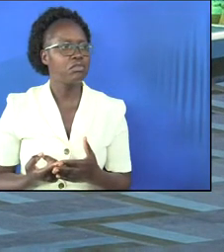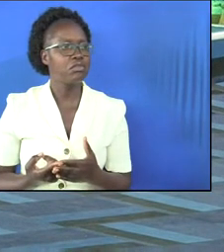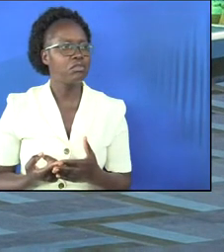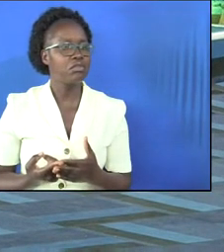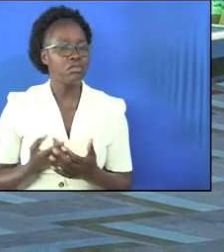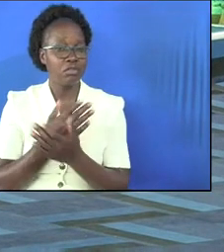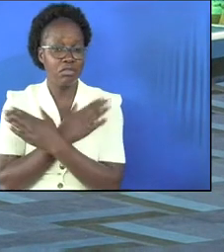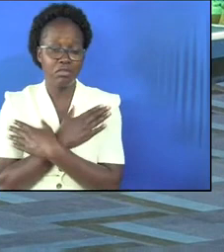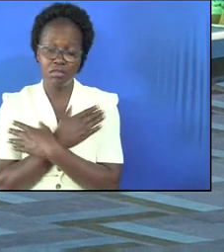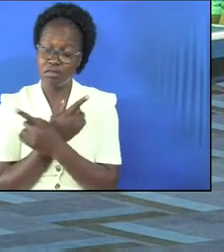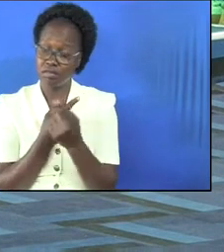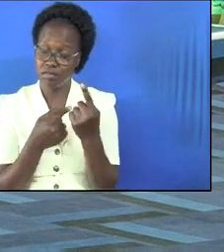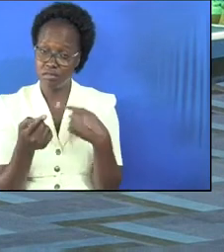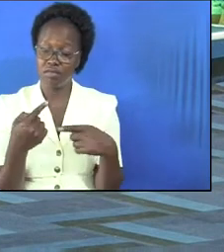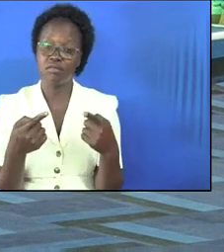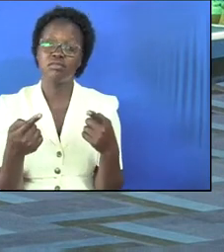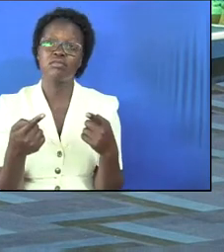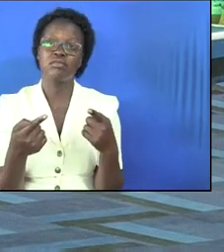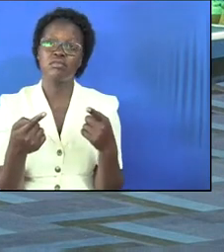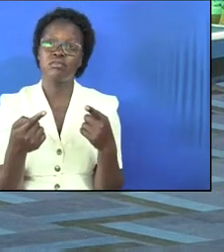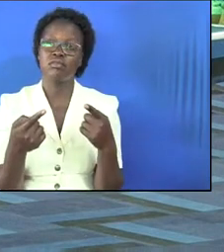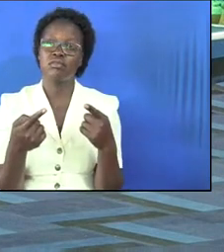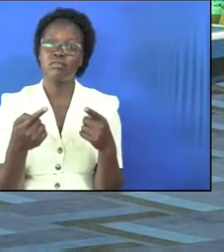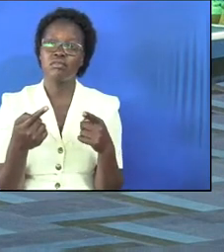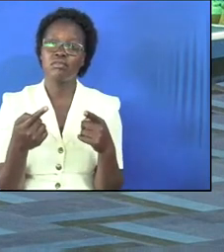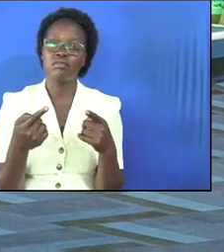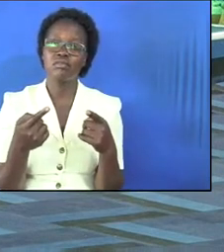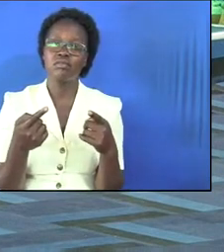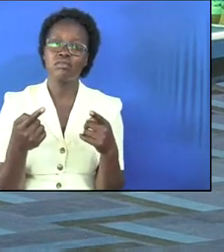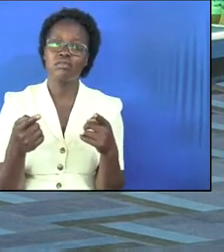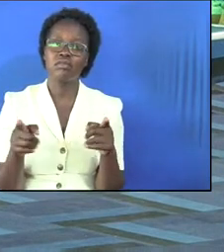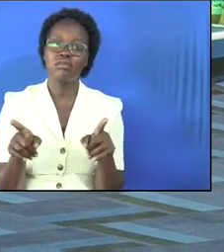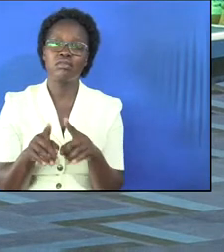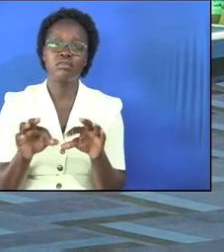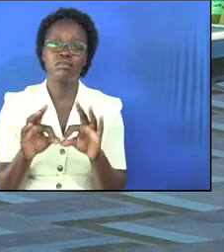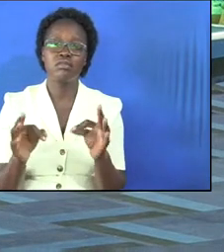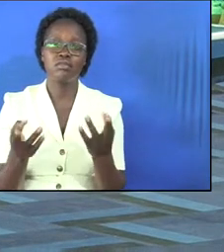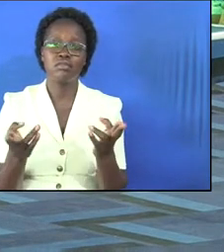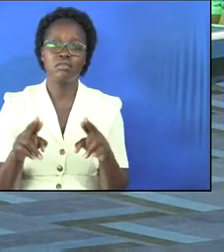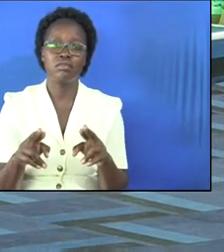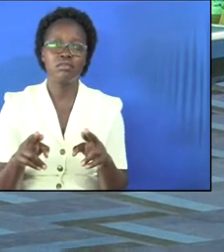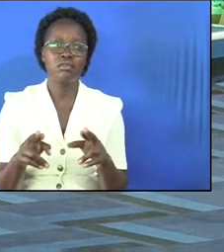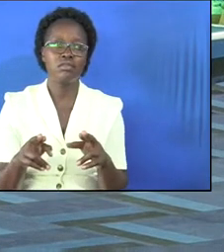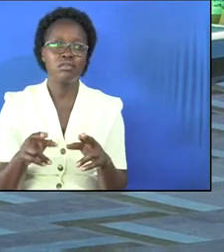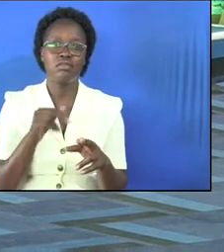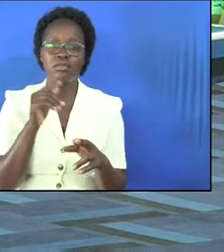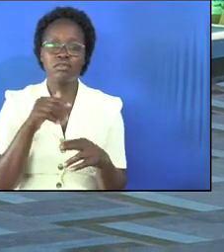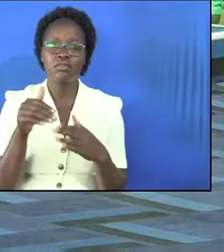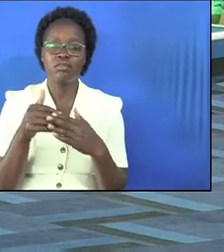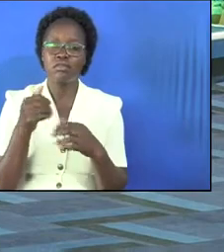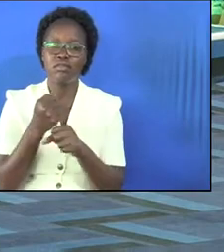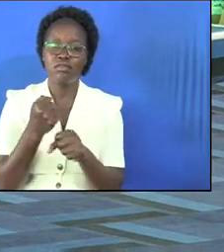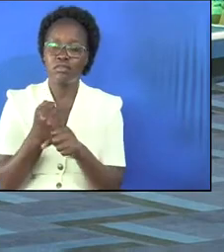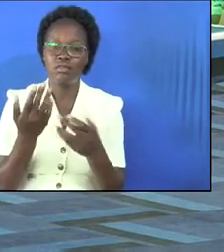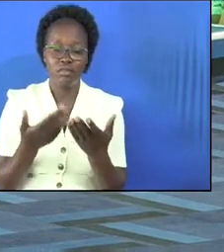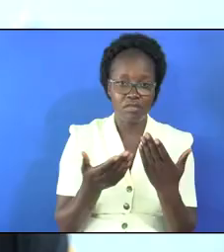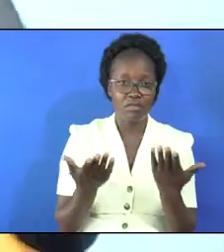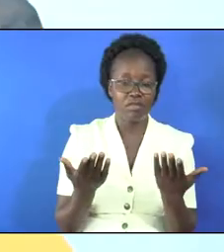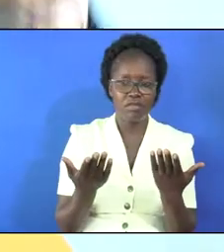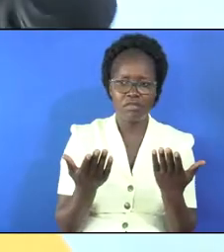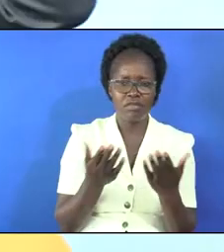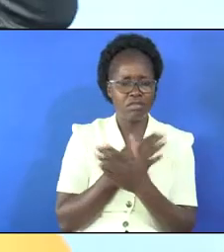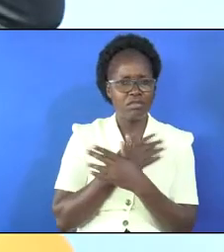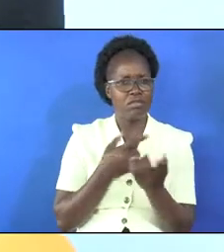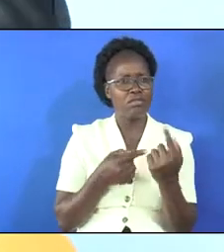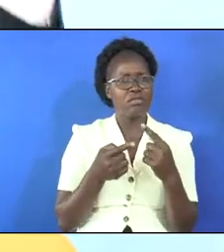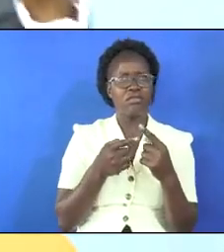his friend came you see when such things happen in a family not everyone would jump up and do it his friends came and